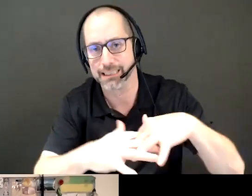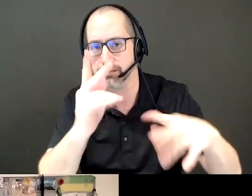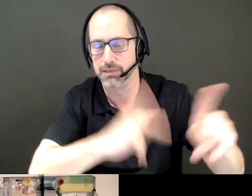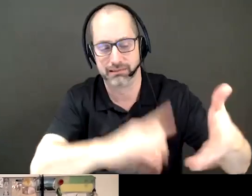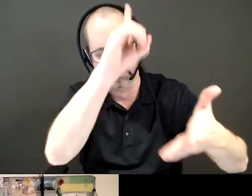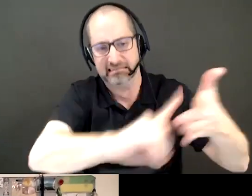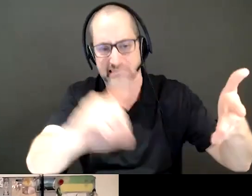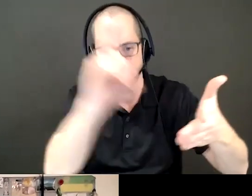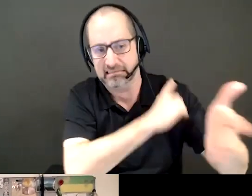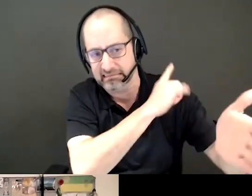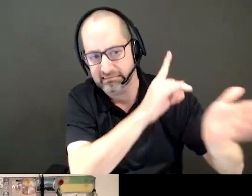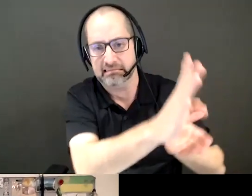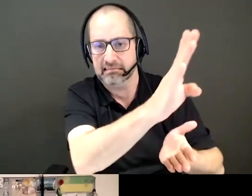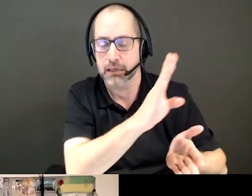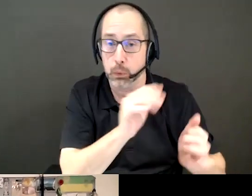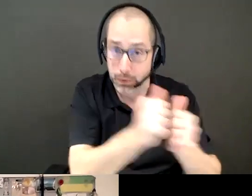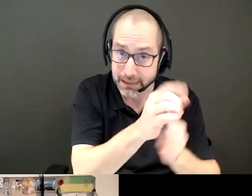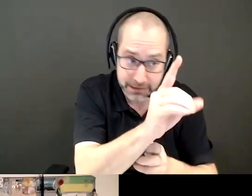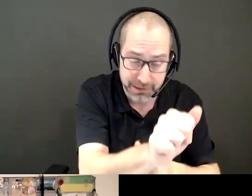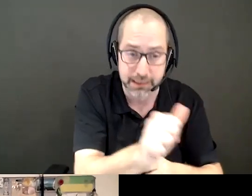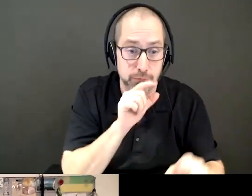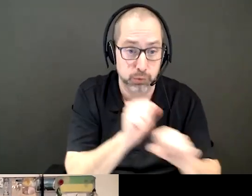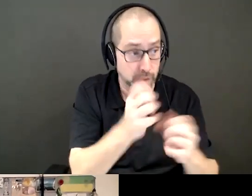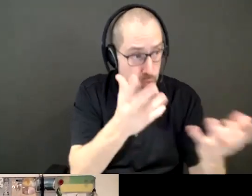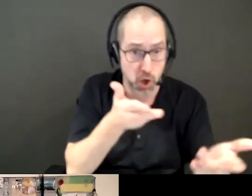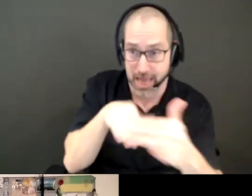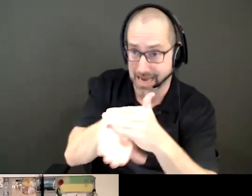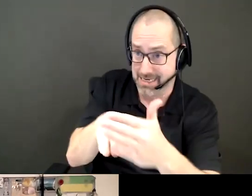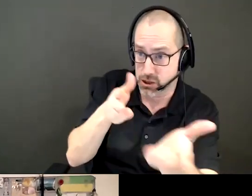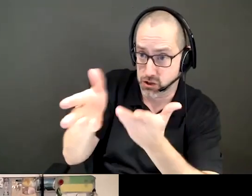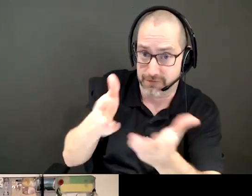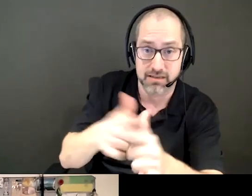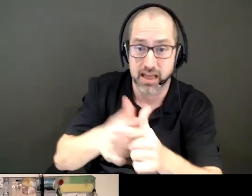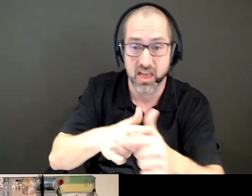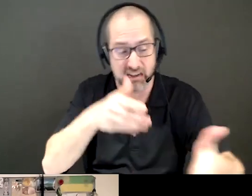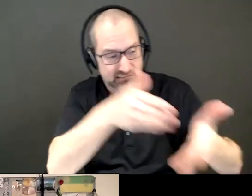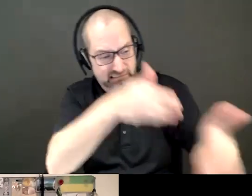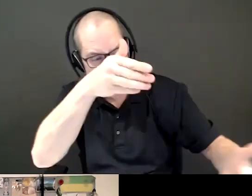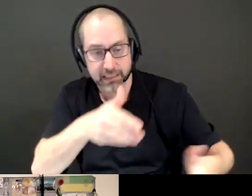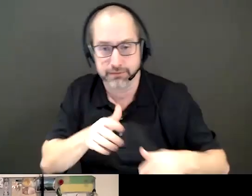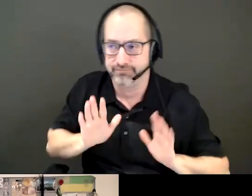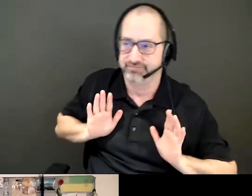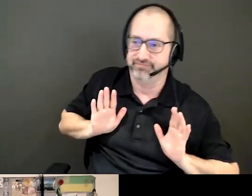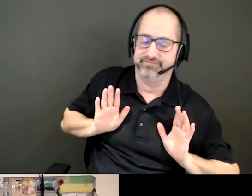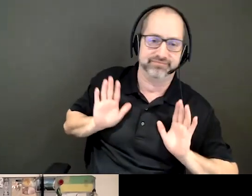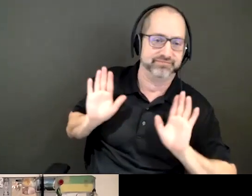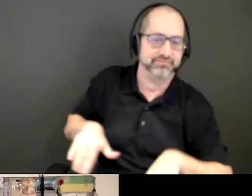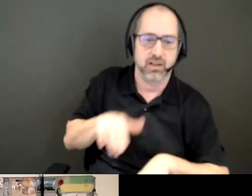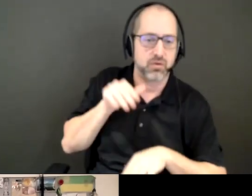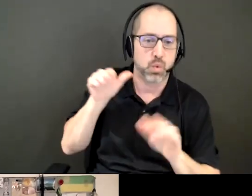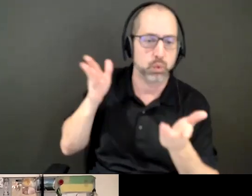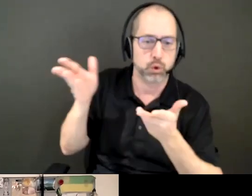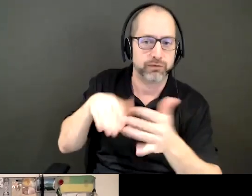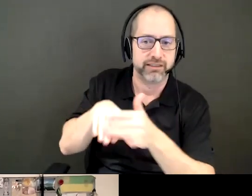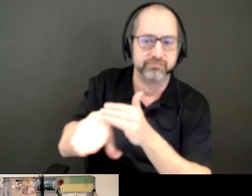people with disabilities wanting to access services. And the result is that they don't access those services. So their conditions can be